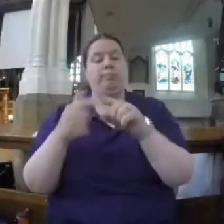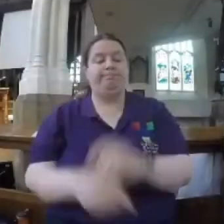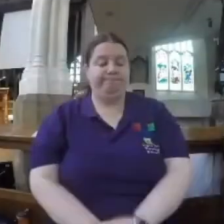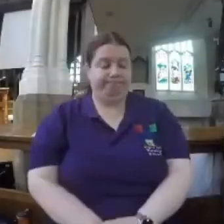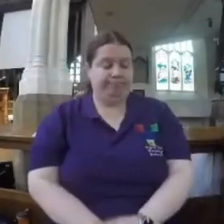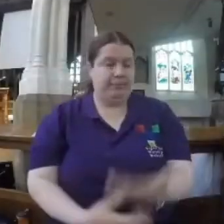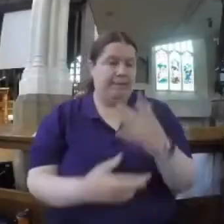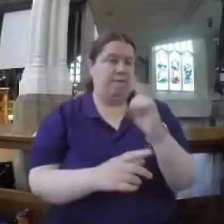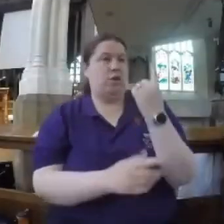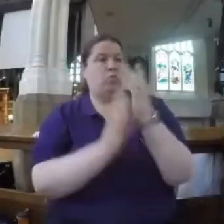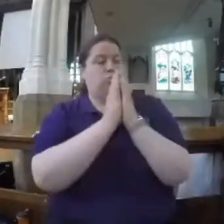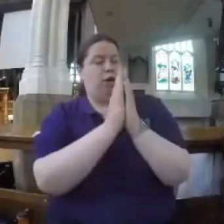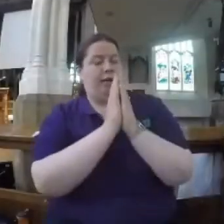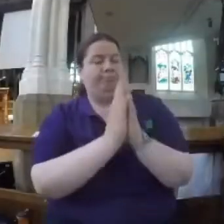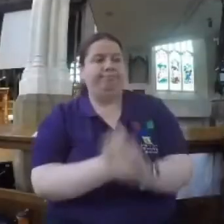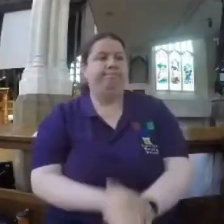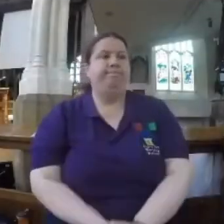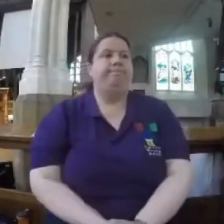Let's pray as we begin.